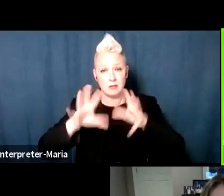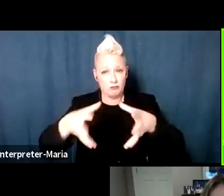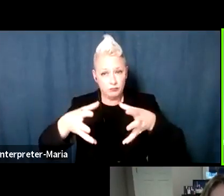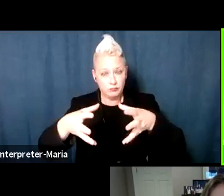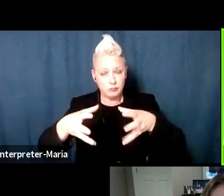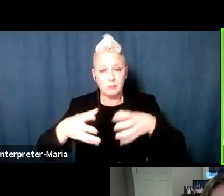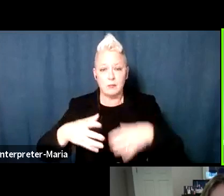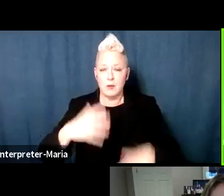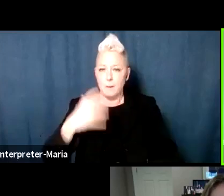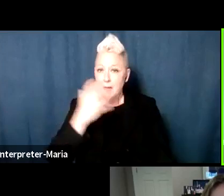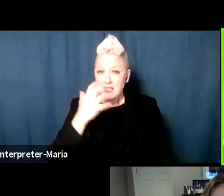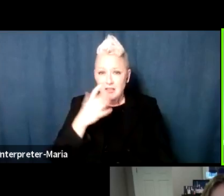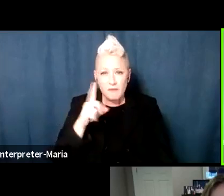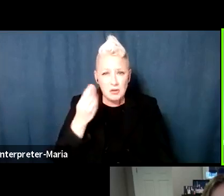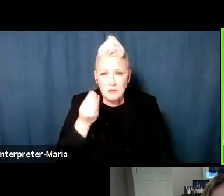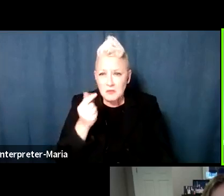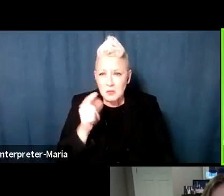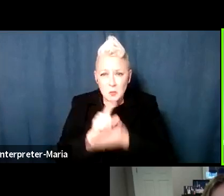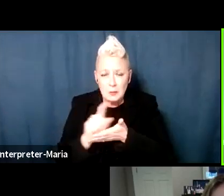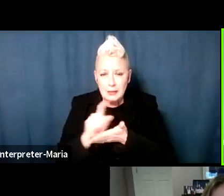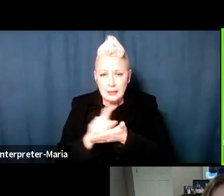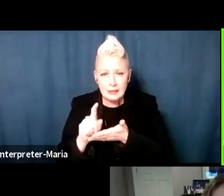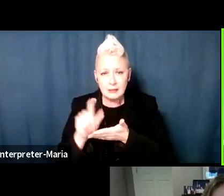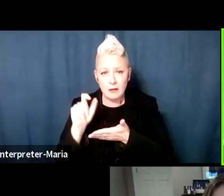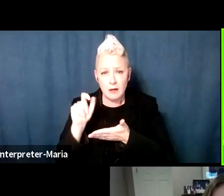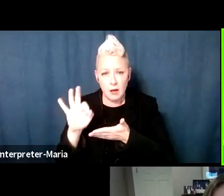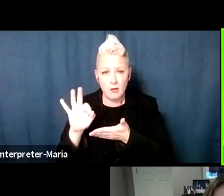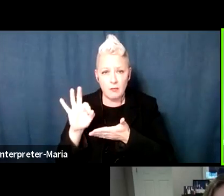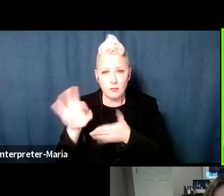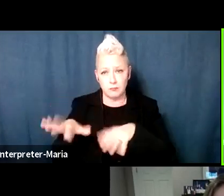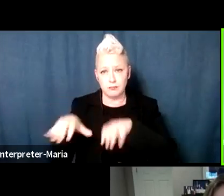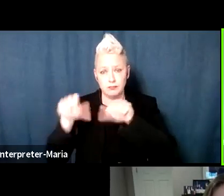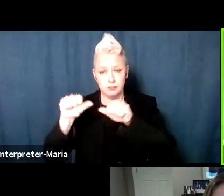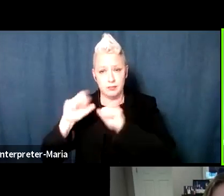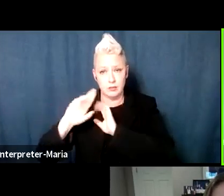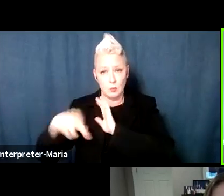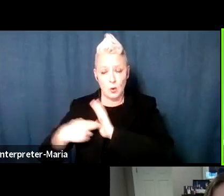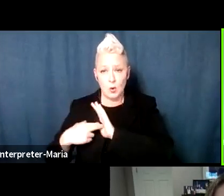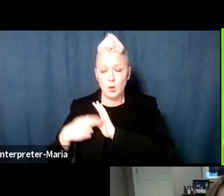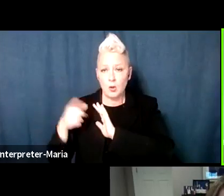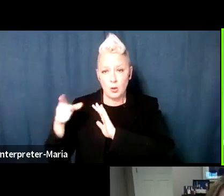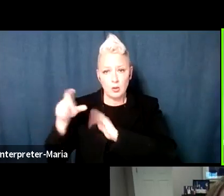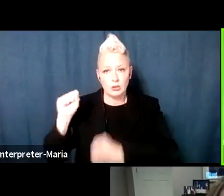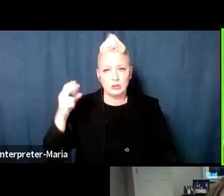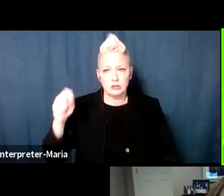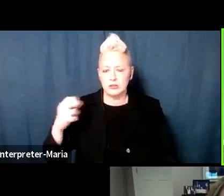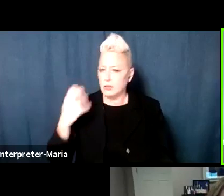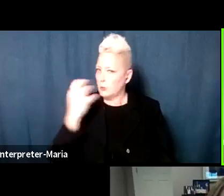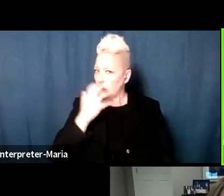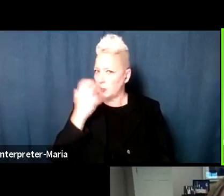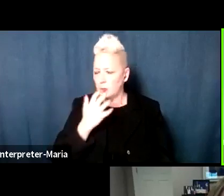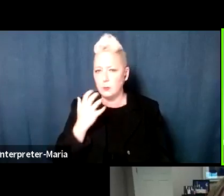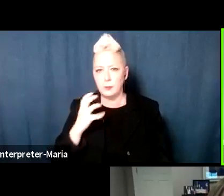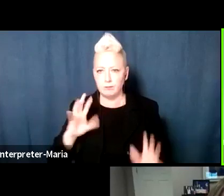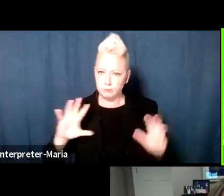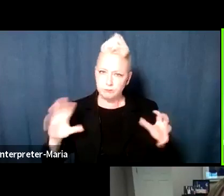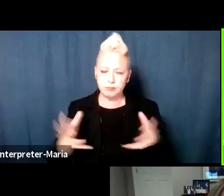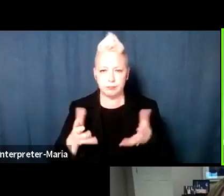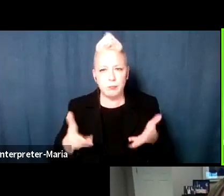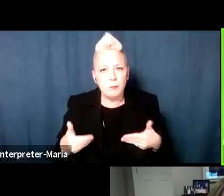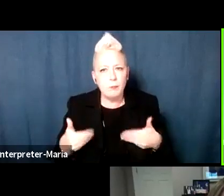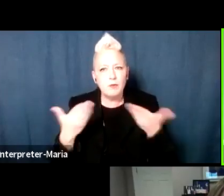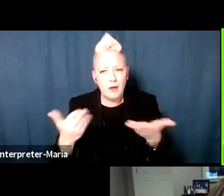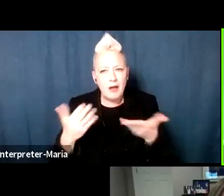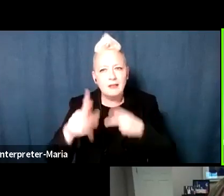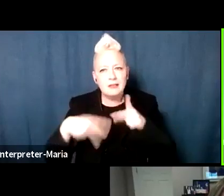in just the first few weeks of assuming this, she's mustered the forces to be able to provide these